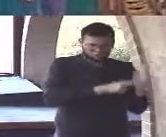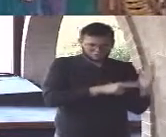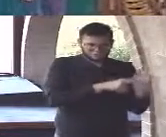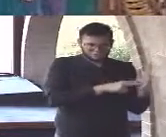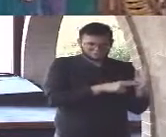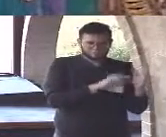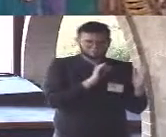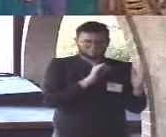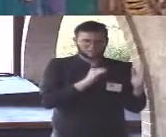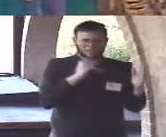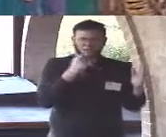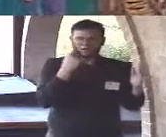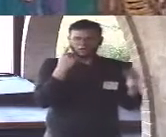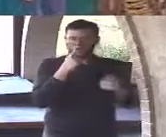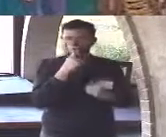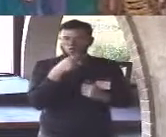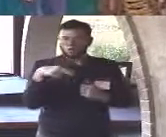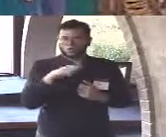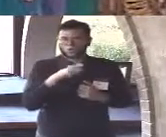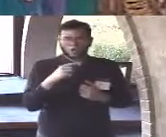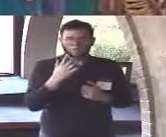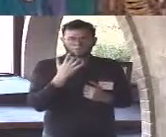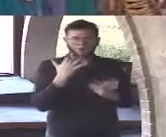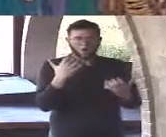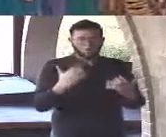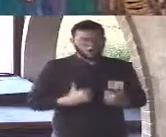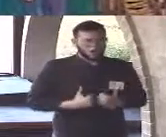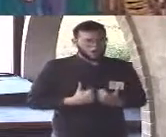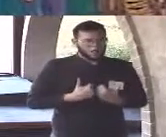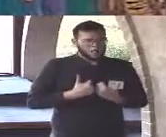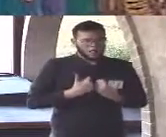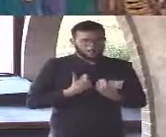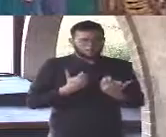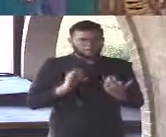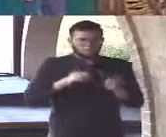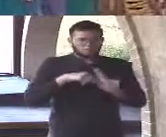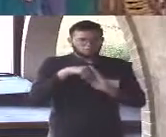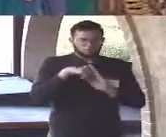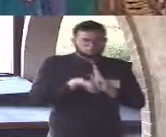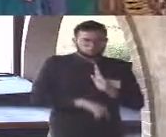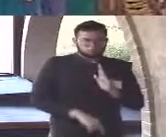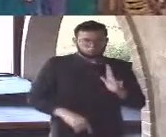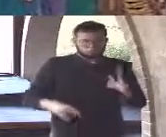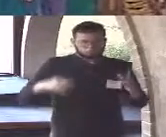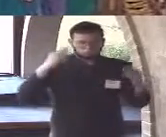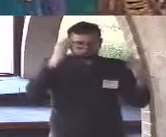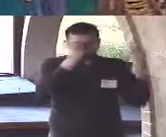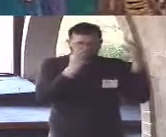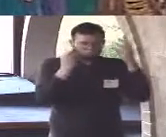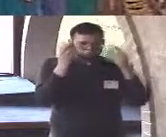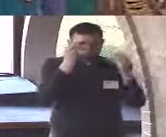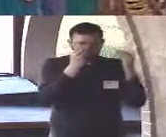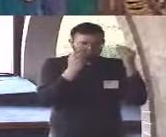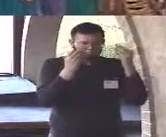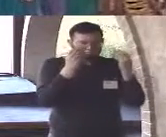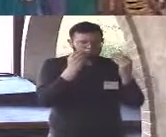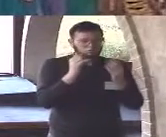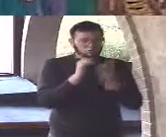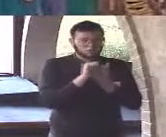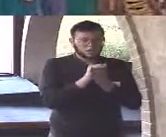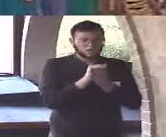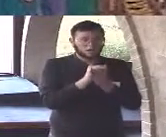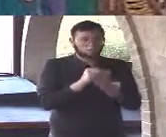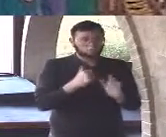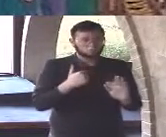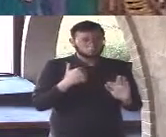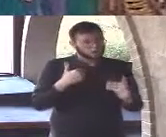who wish to live deeply to live religiously then hermeneutics is super important